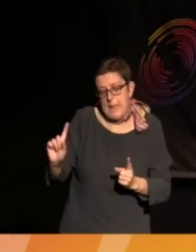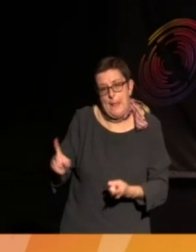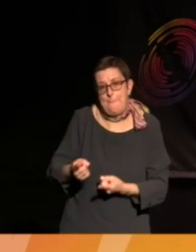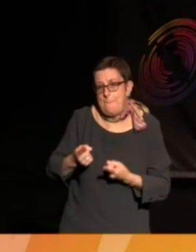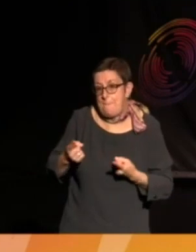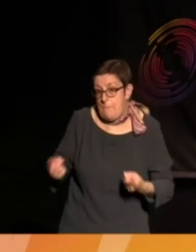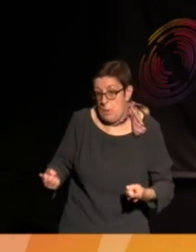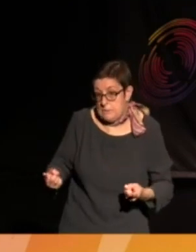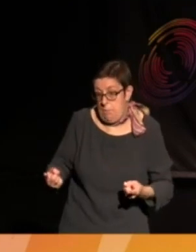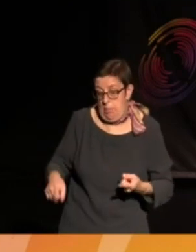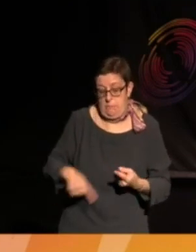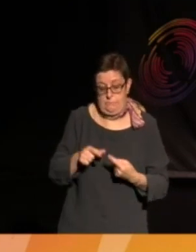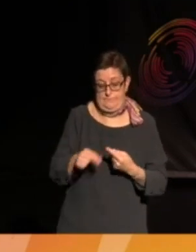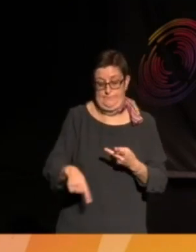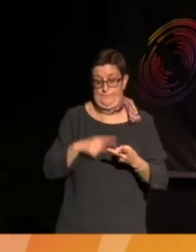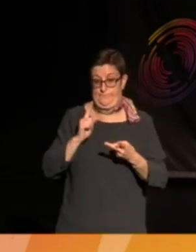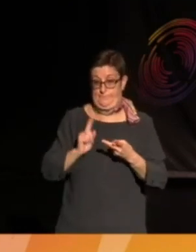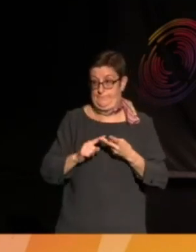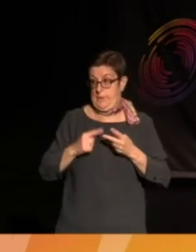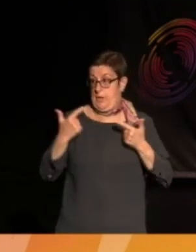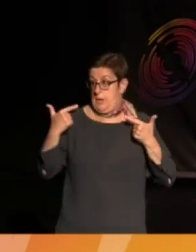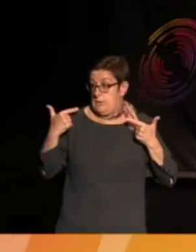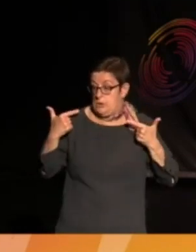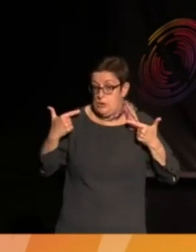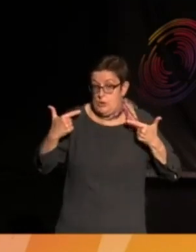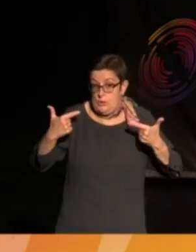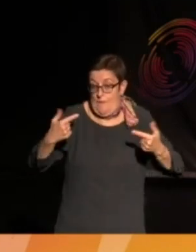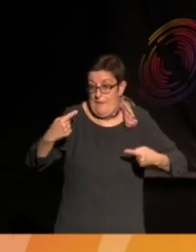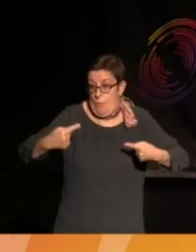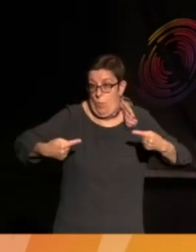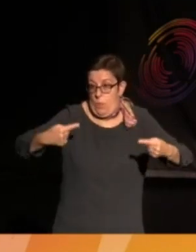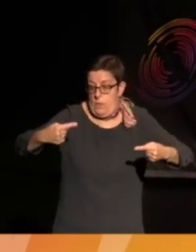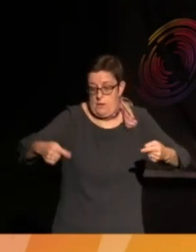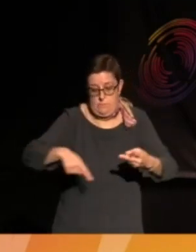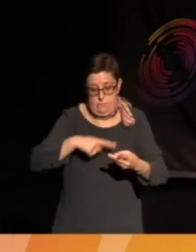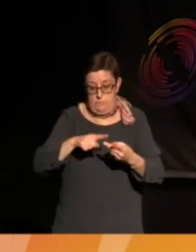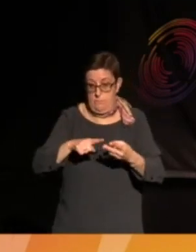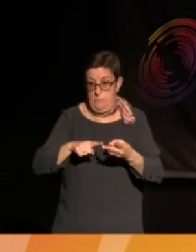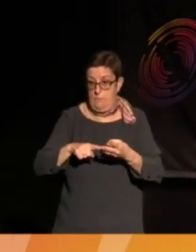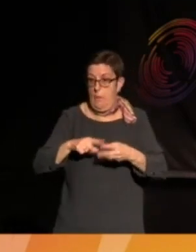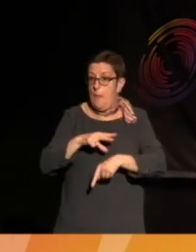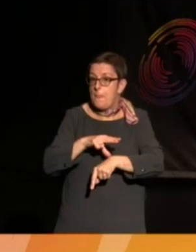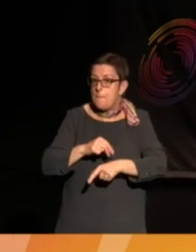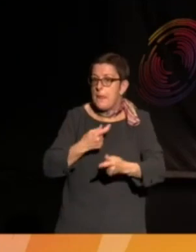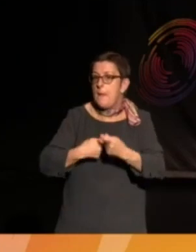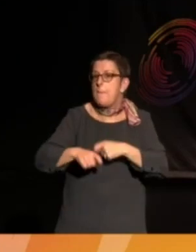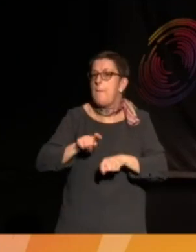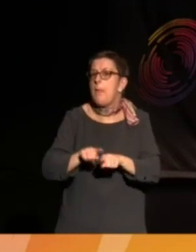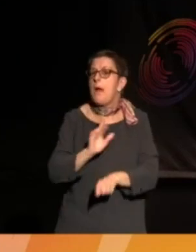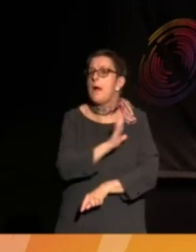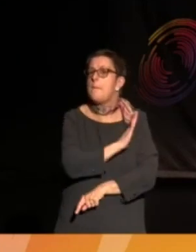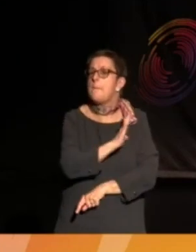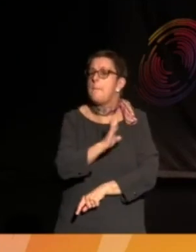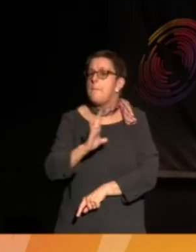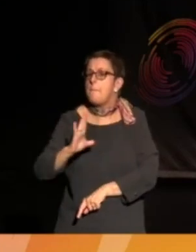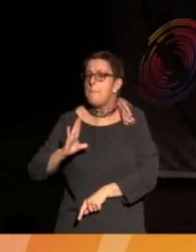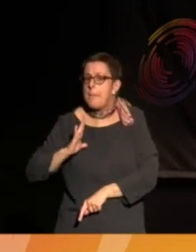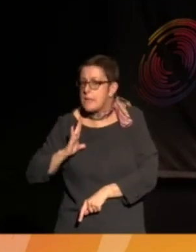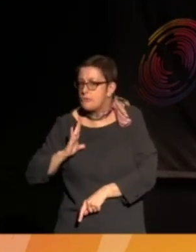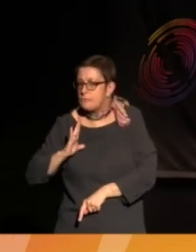militarised police, private enterprises, owning what looks like public space,